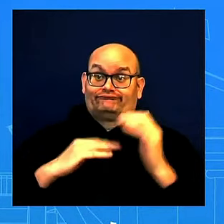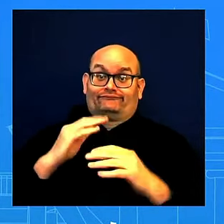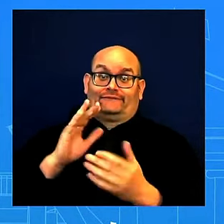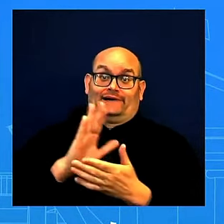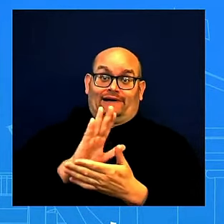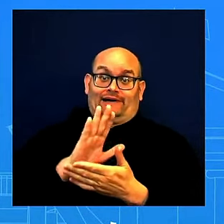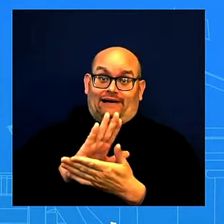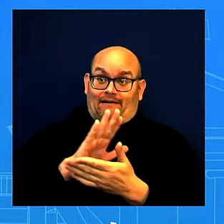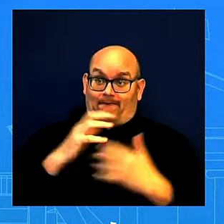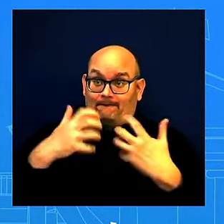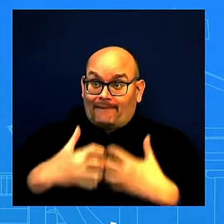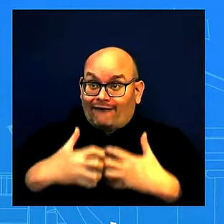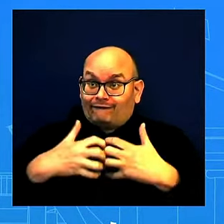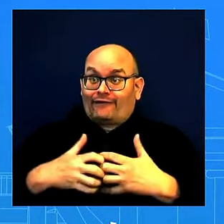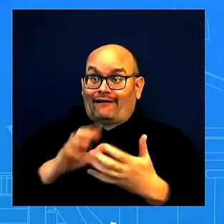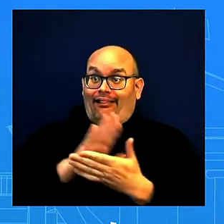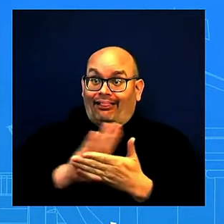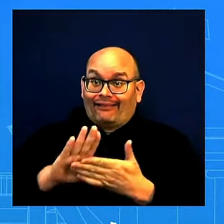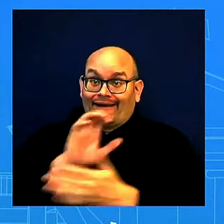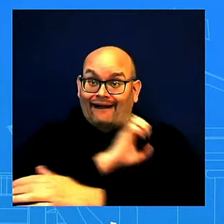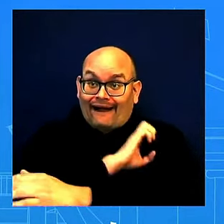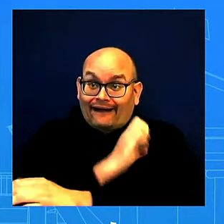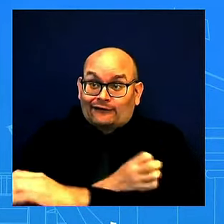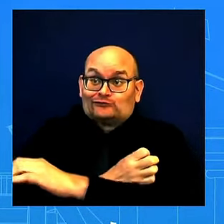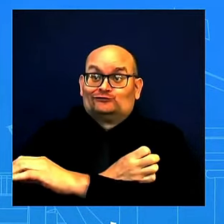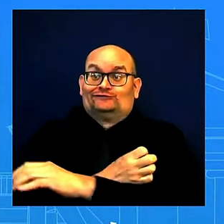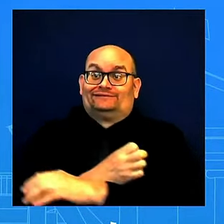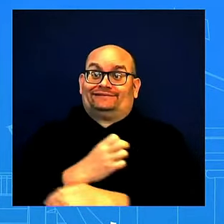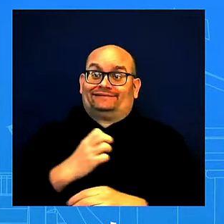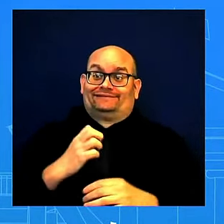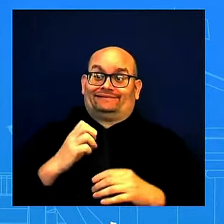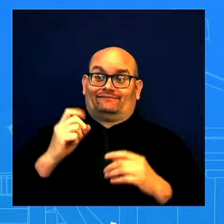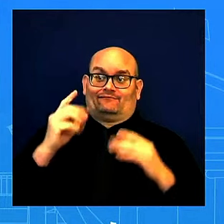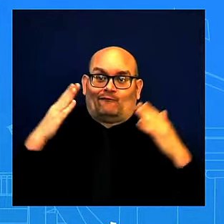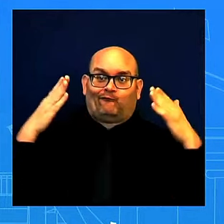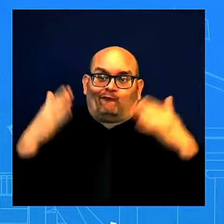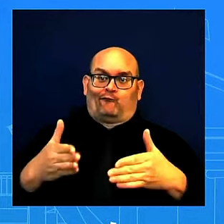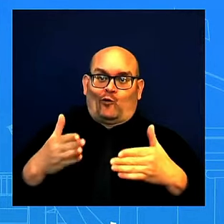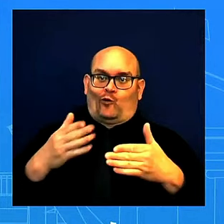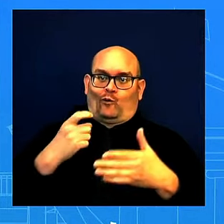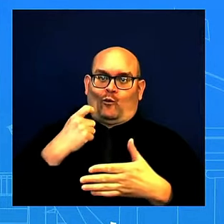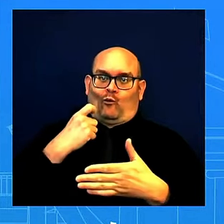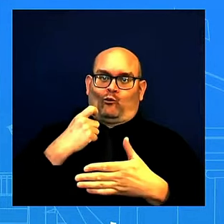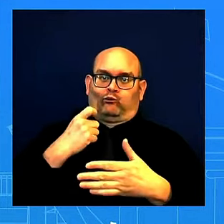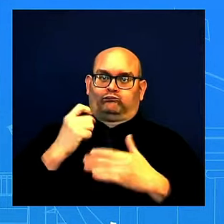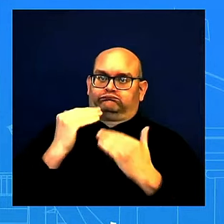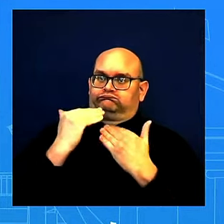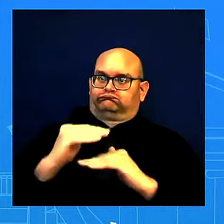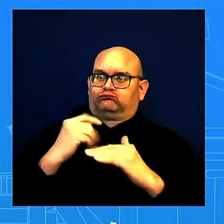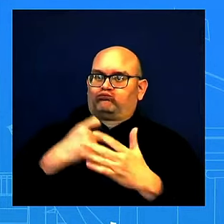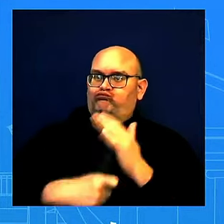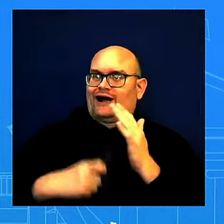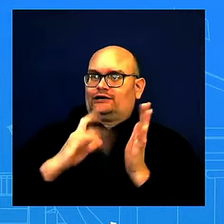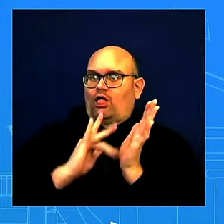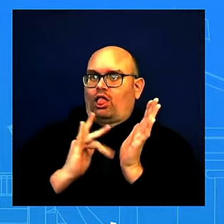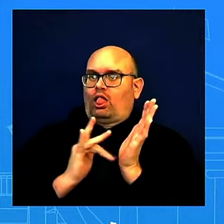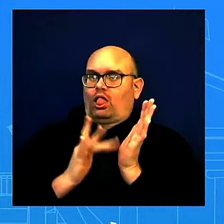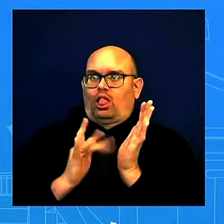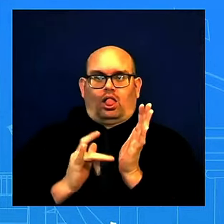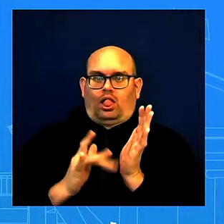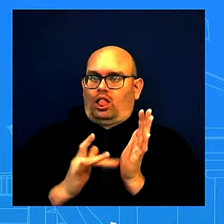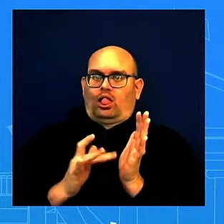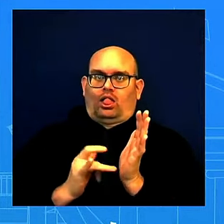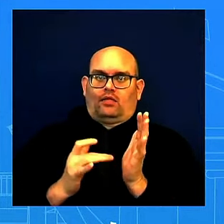the complete opposite, they want to cut Social Security, which, of course, would raise costs for American families, and they want to give tax cuts to